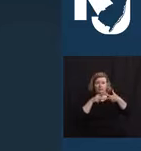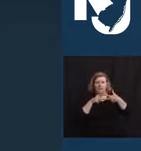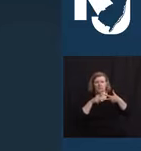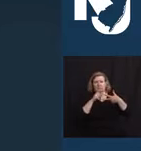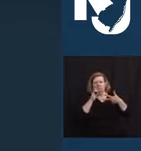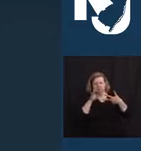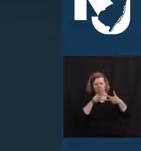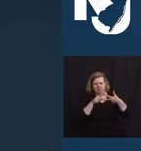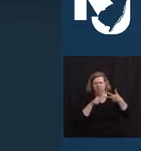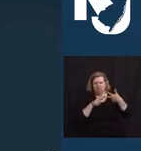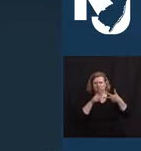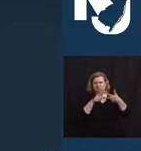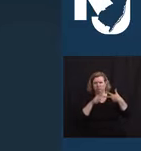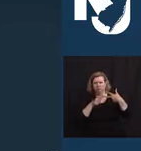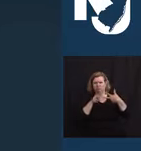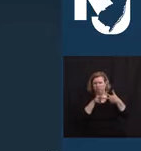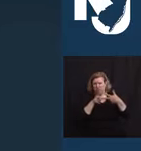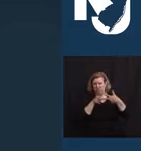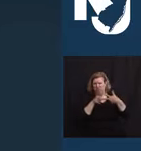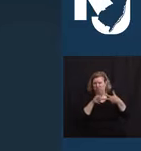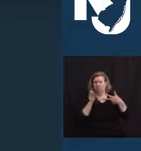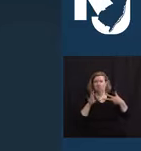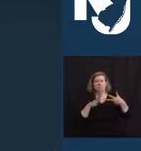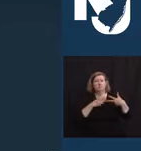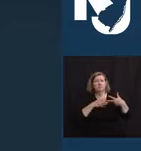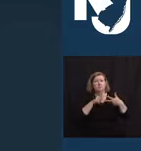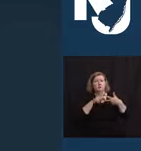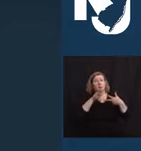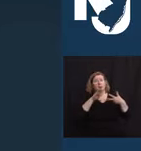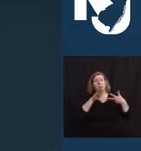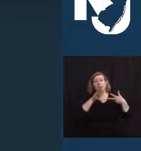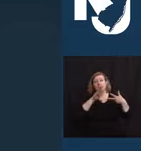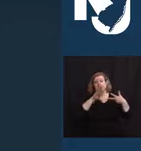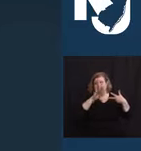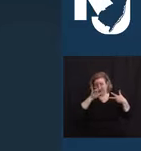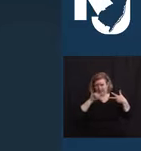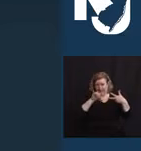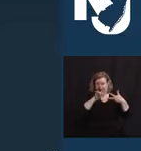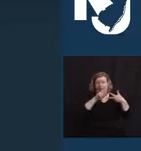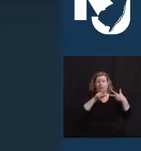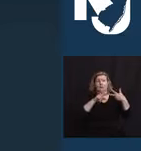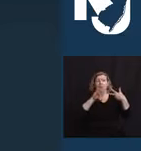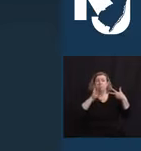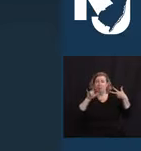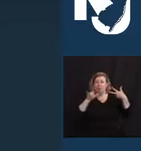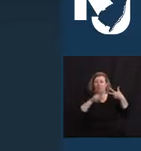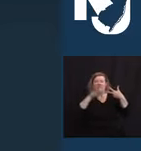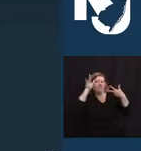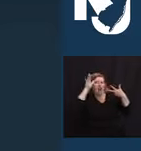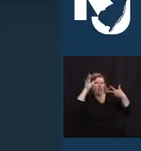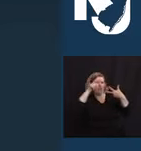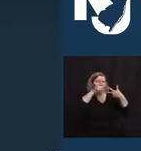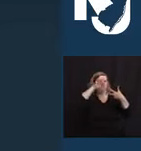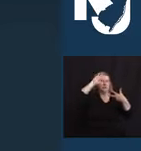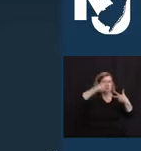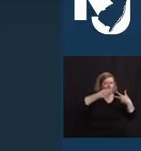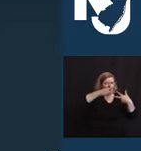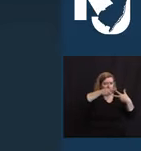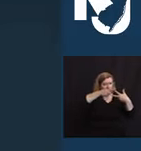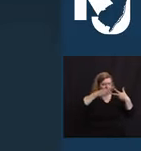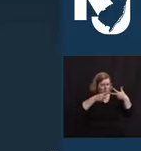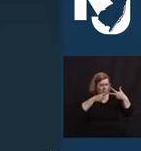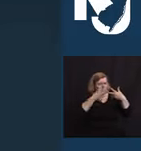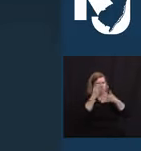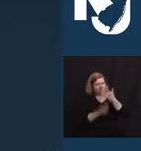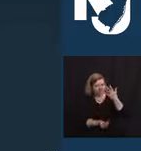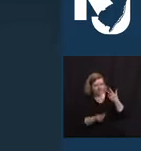Piscataway's Billy Burke on the right and his father, Bill Burke of Hillsborough, on the left. They were both longtime